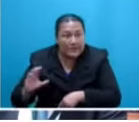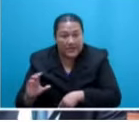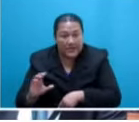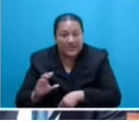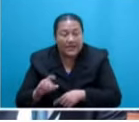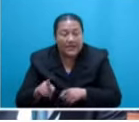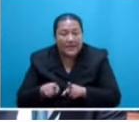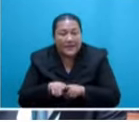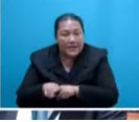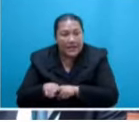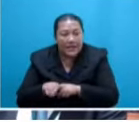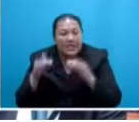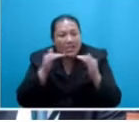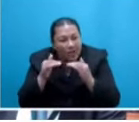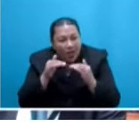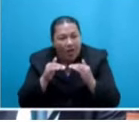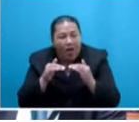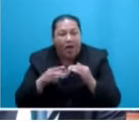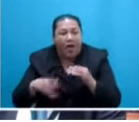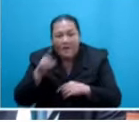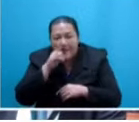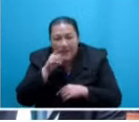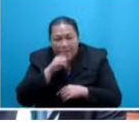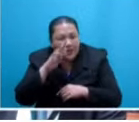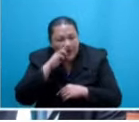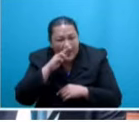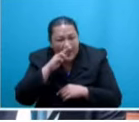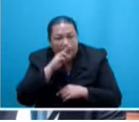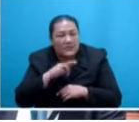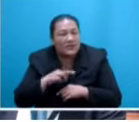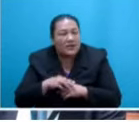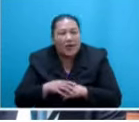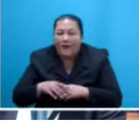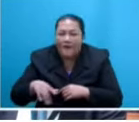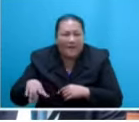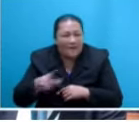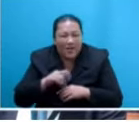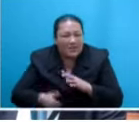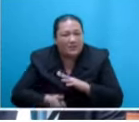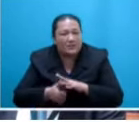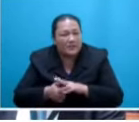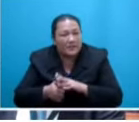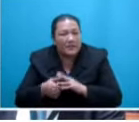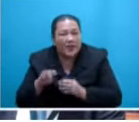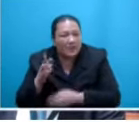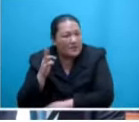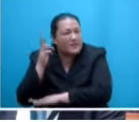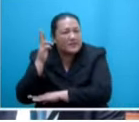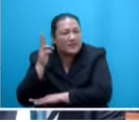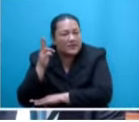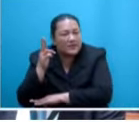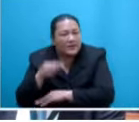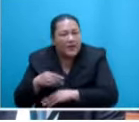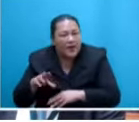It is equal of status. We are equal under law, the right to self-governing through elected representatives. Clearly,